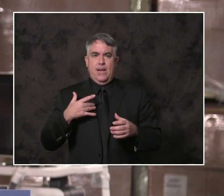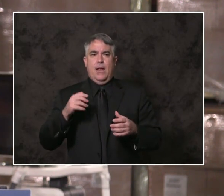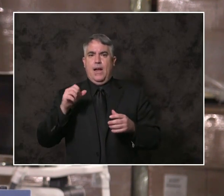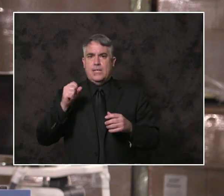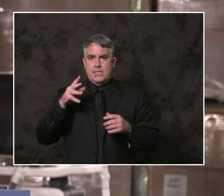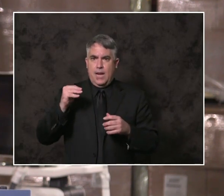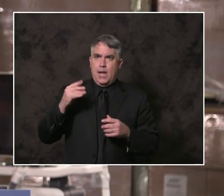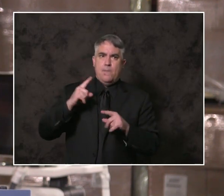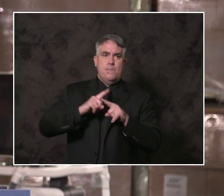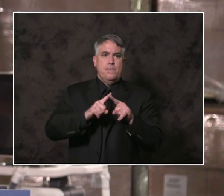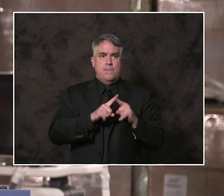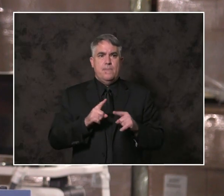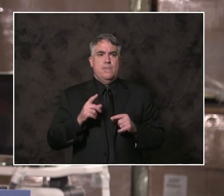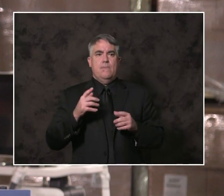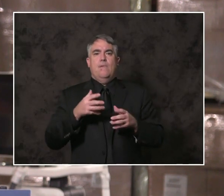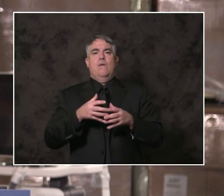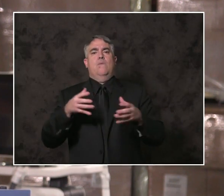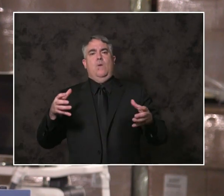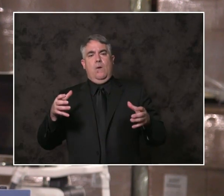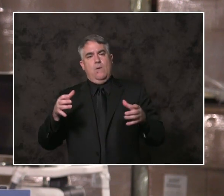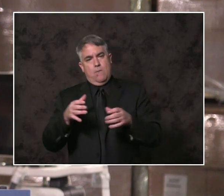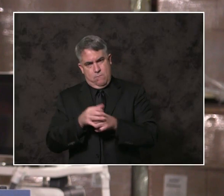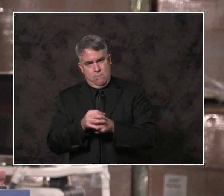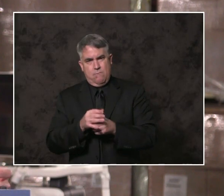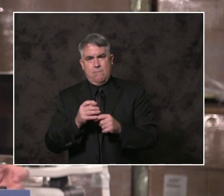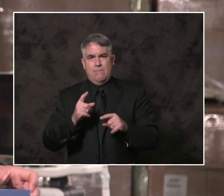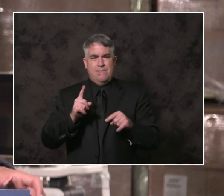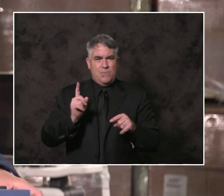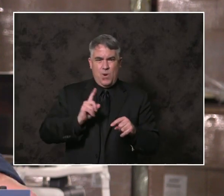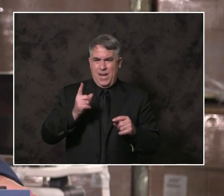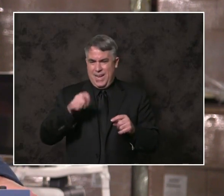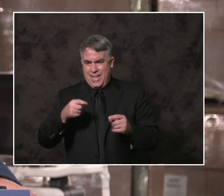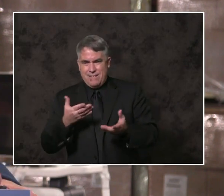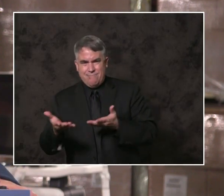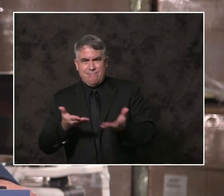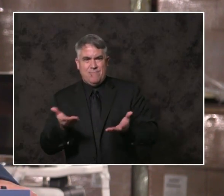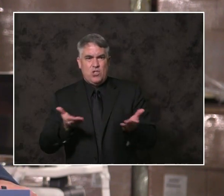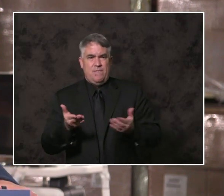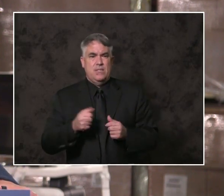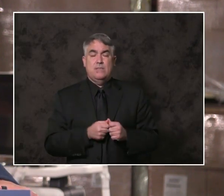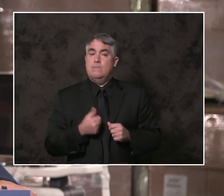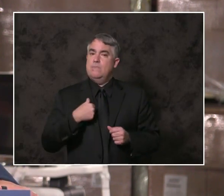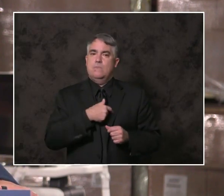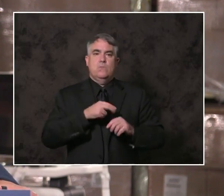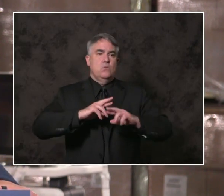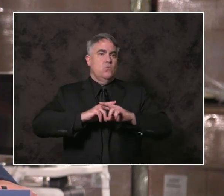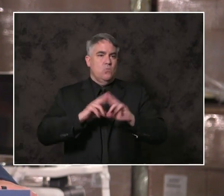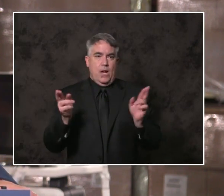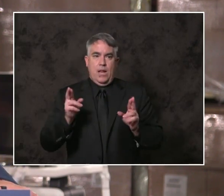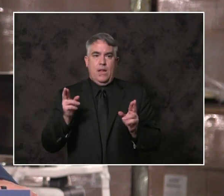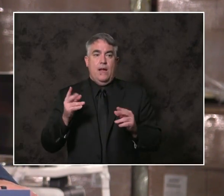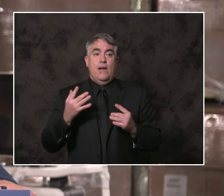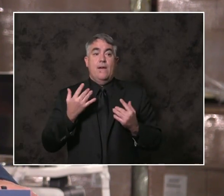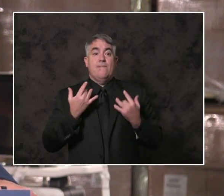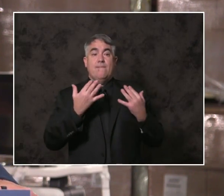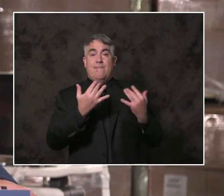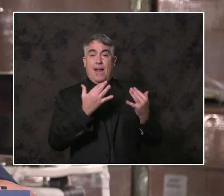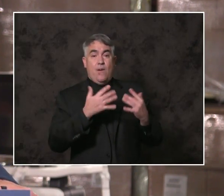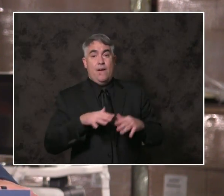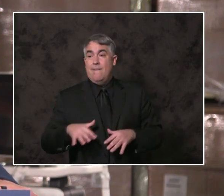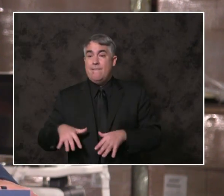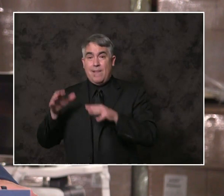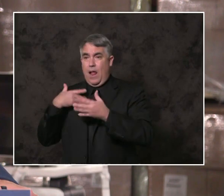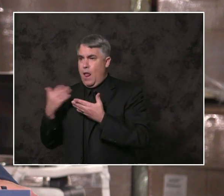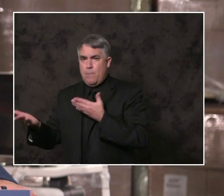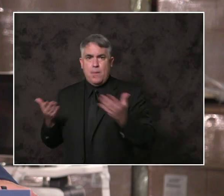and ramp down based on the need. We stand ready as a region to shelter people from fire or flood. We must do the same here.